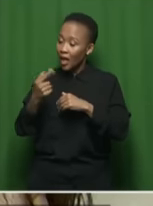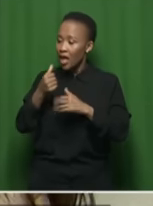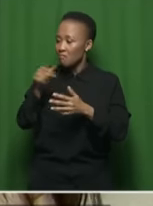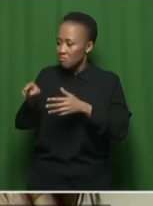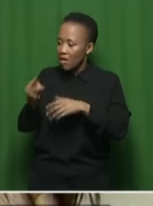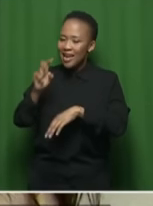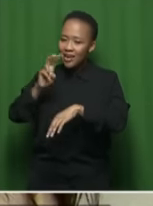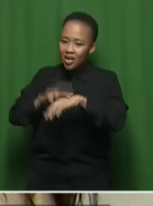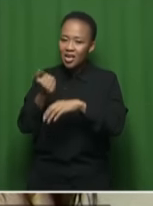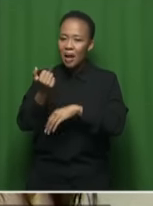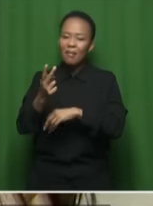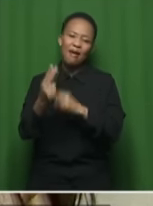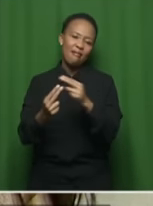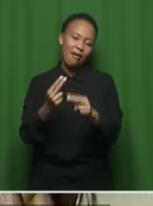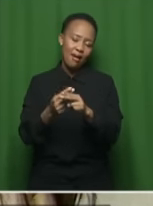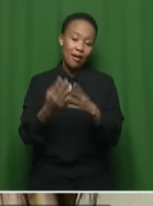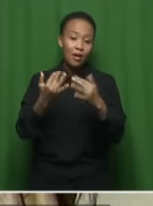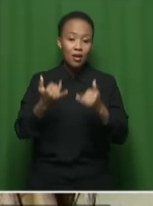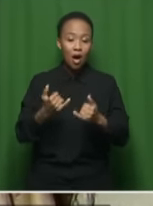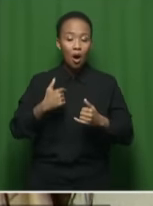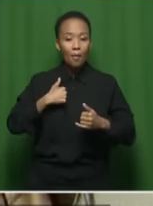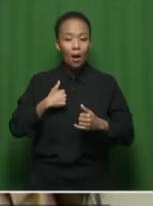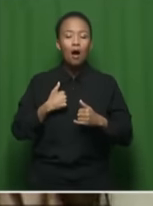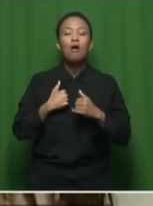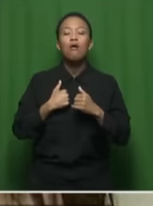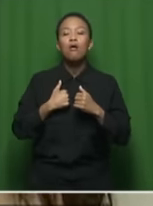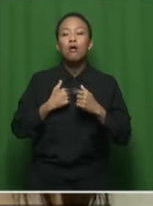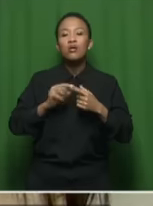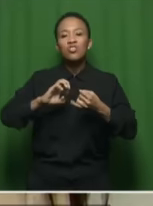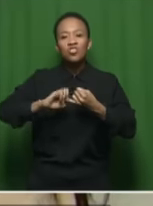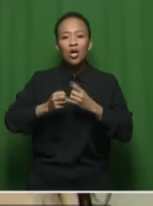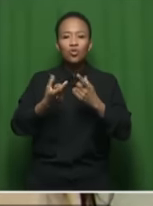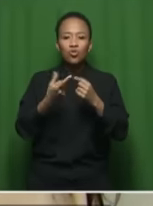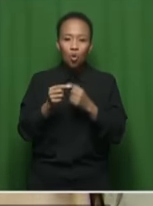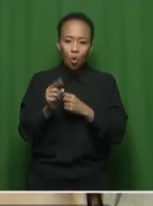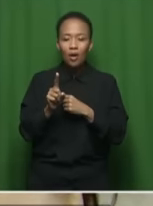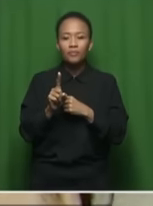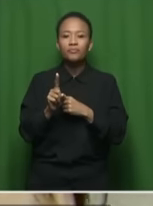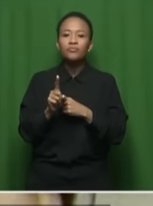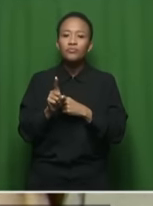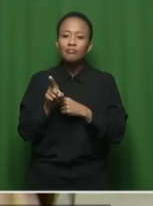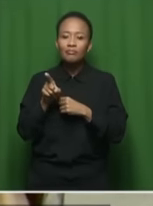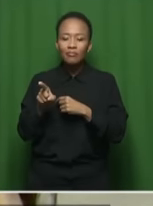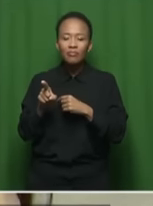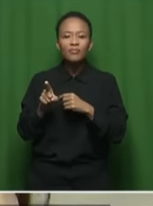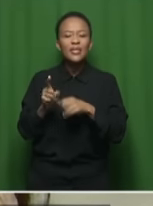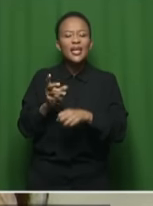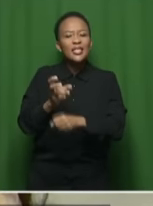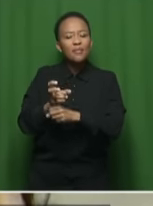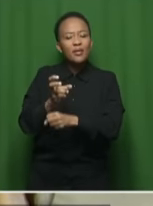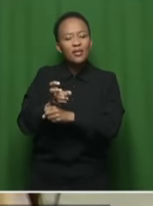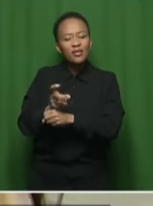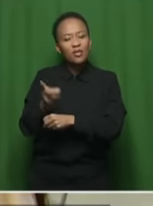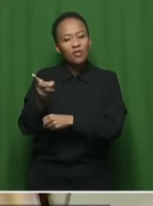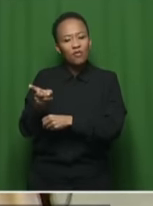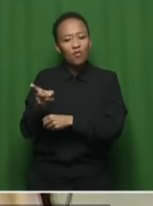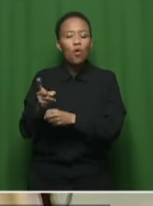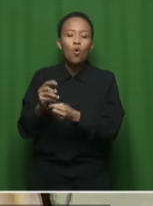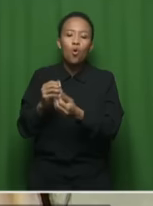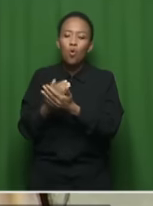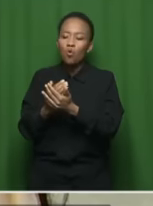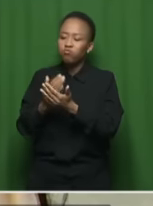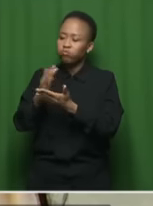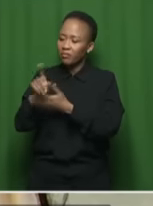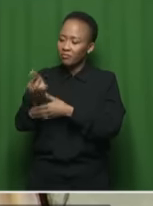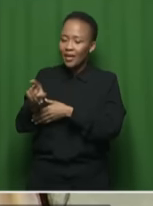this court, essentially what you're trying to do has the implications of risking the contestation of Umkonto